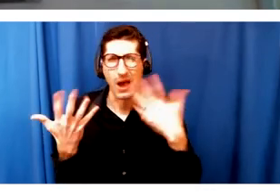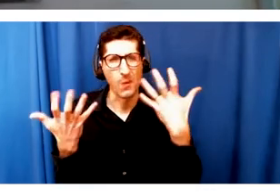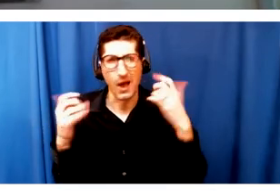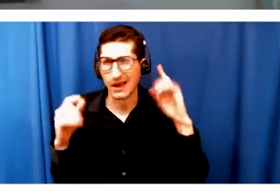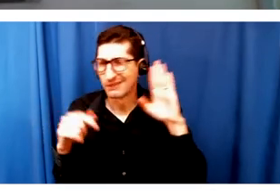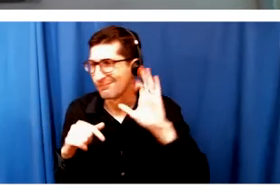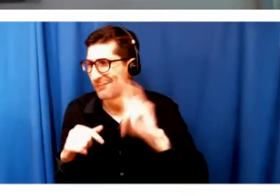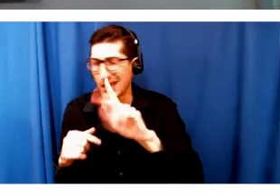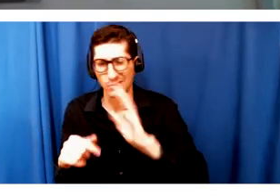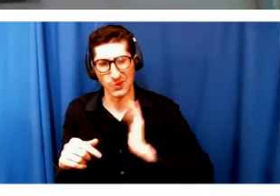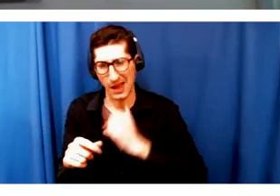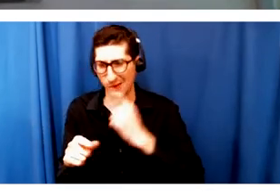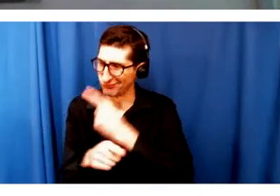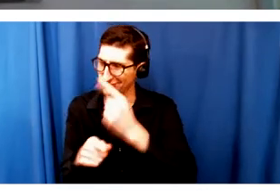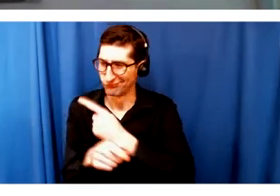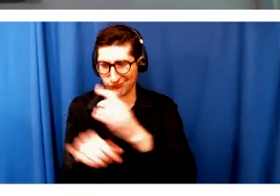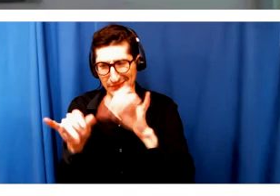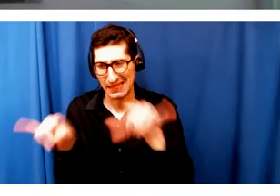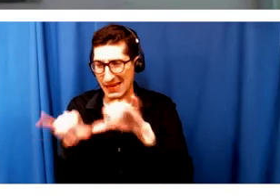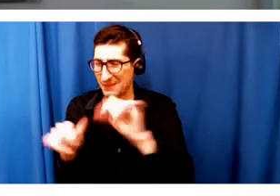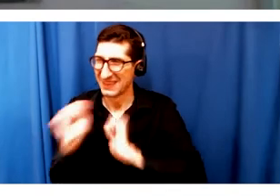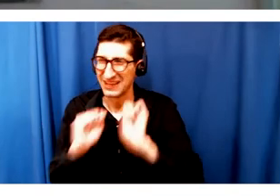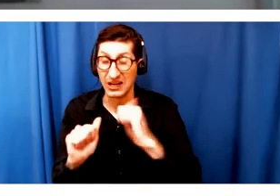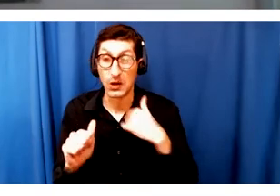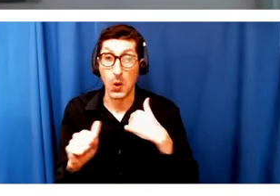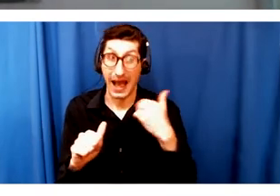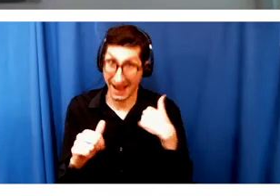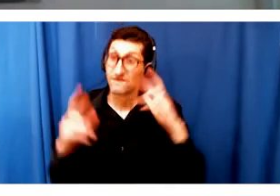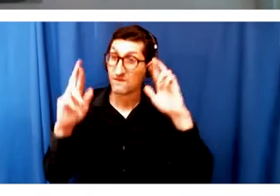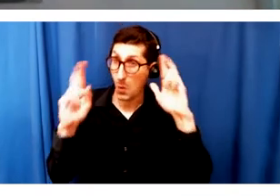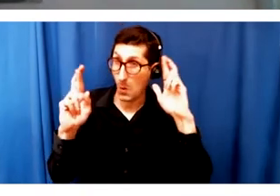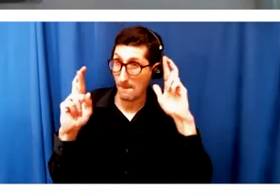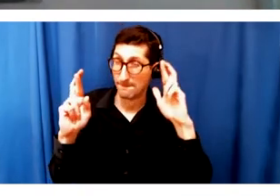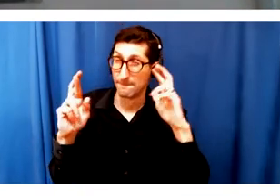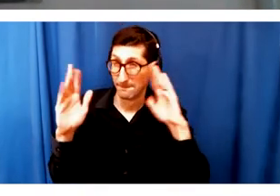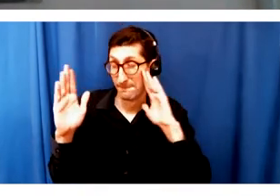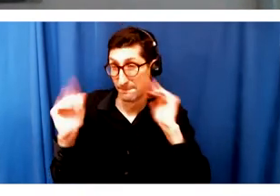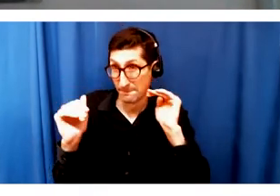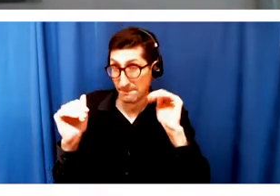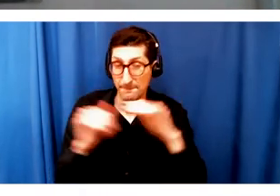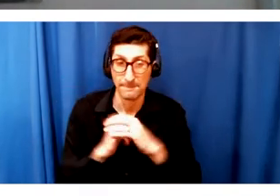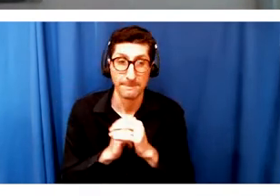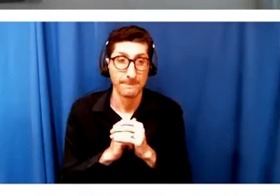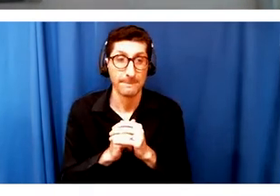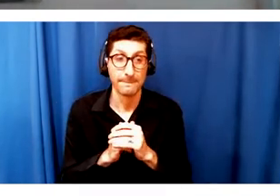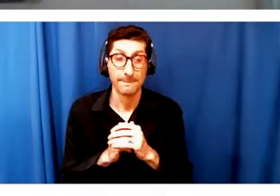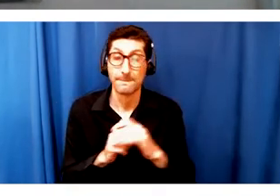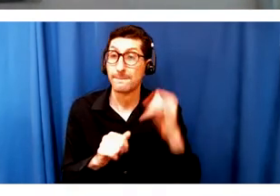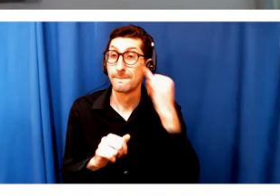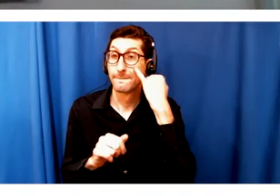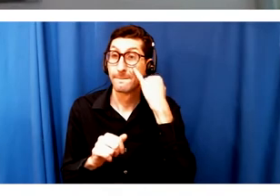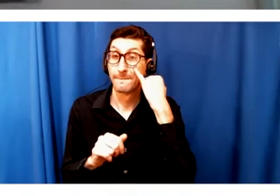So I'm hopeful. Kendi says the moment you lose hope is the moment you seal the fate.